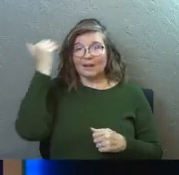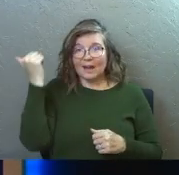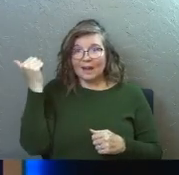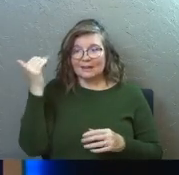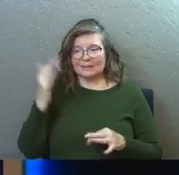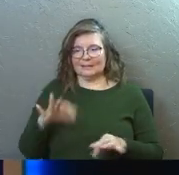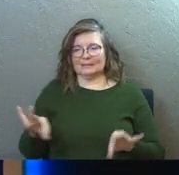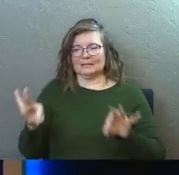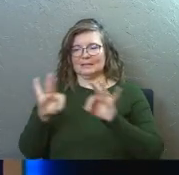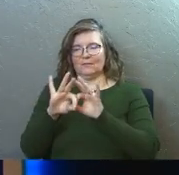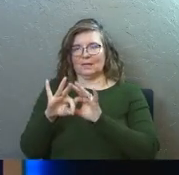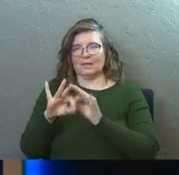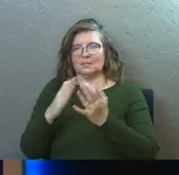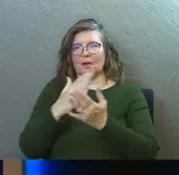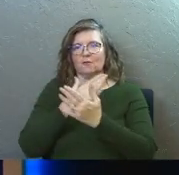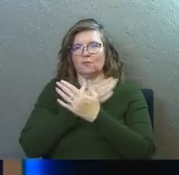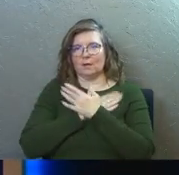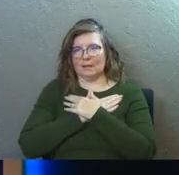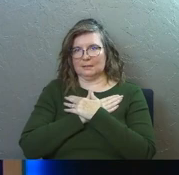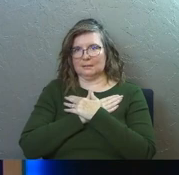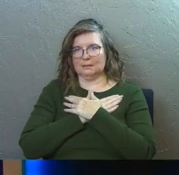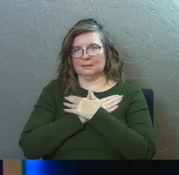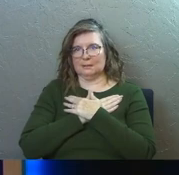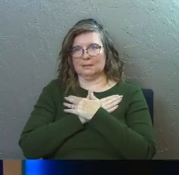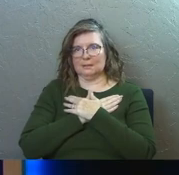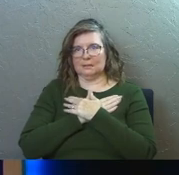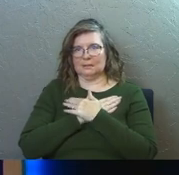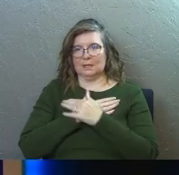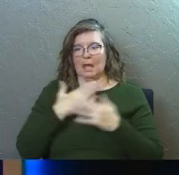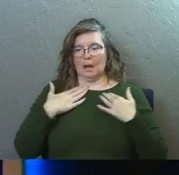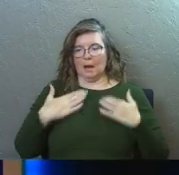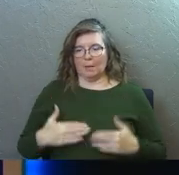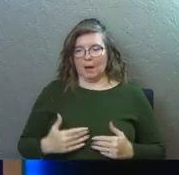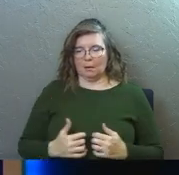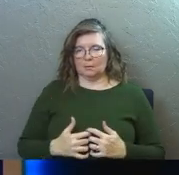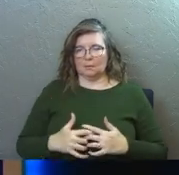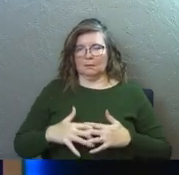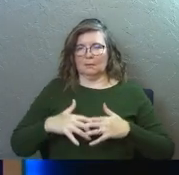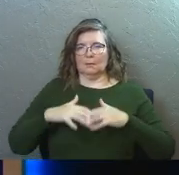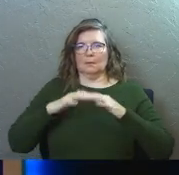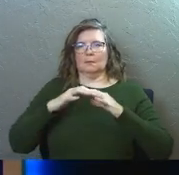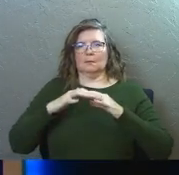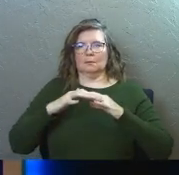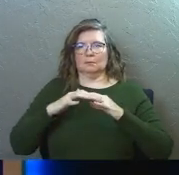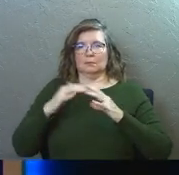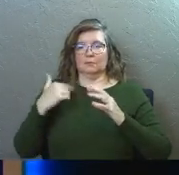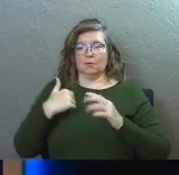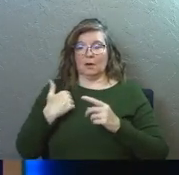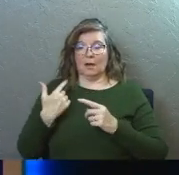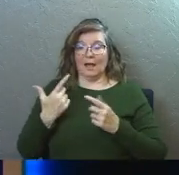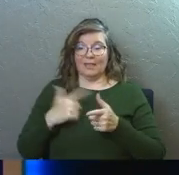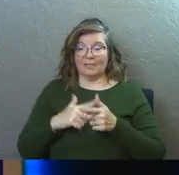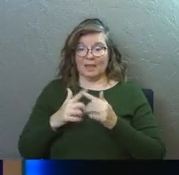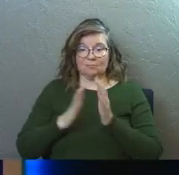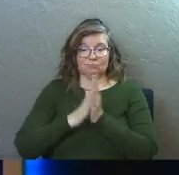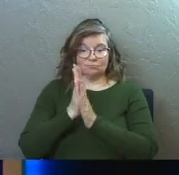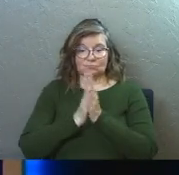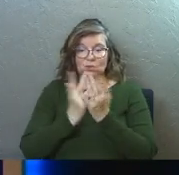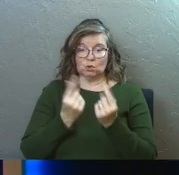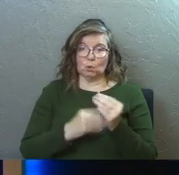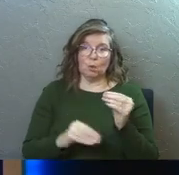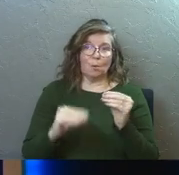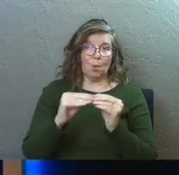the significance of rest and how impactful it is, how God can use it in an amazing way for us to do even more,